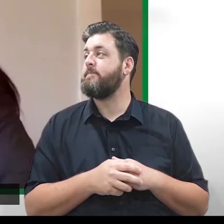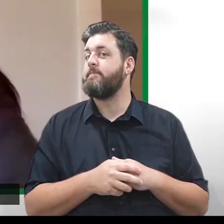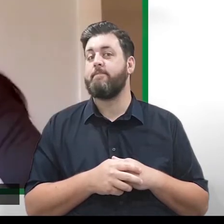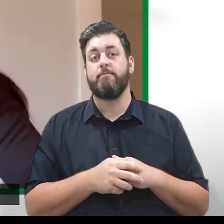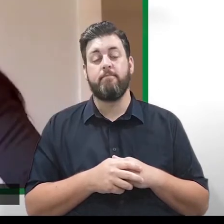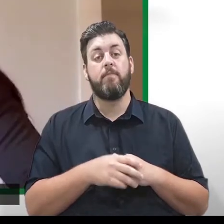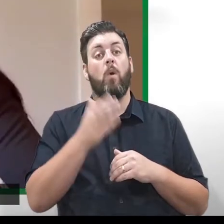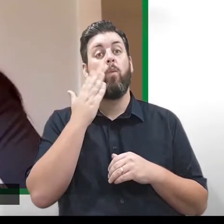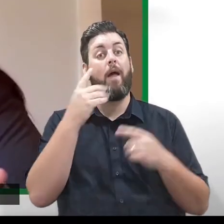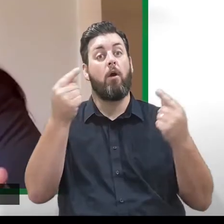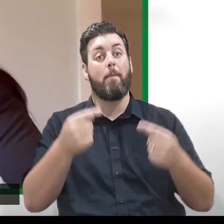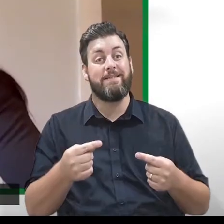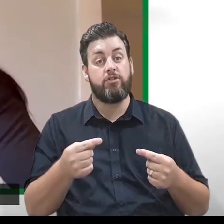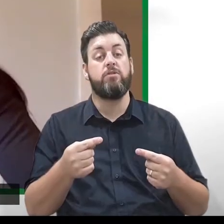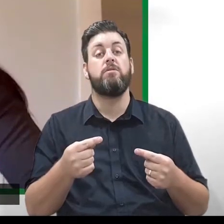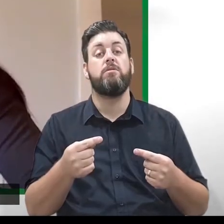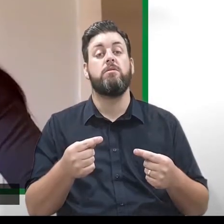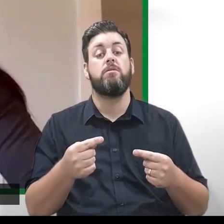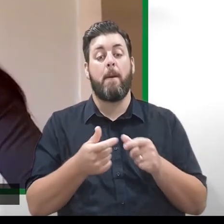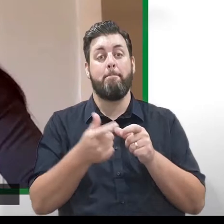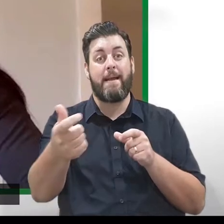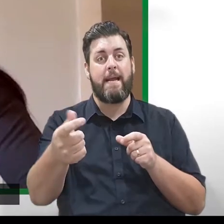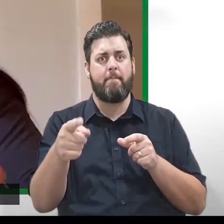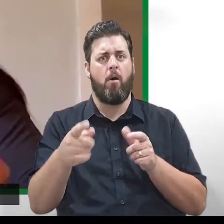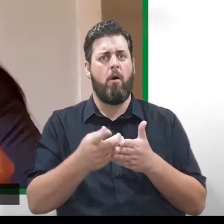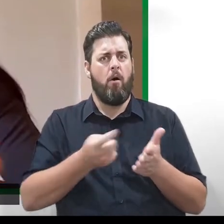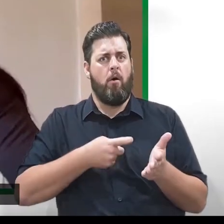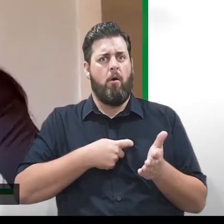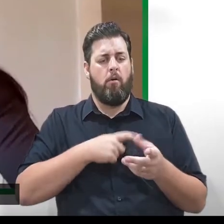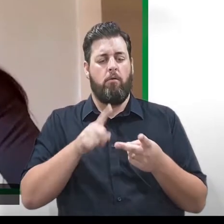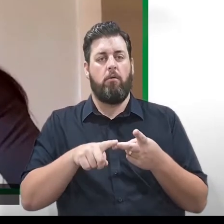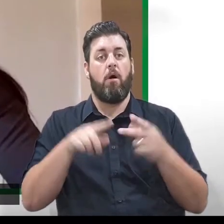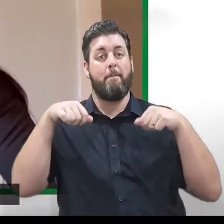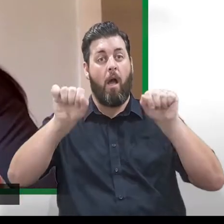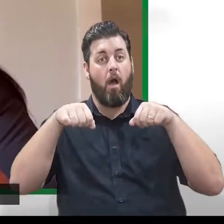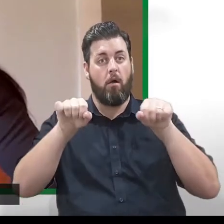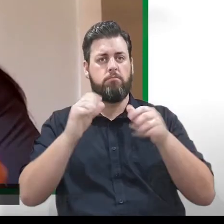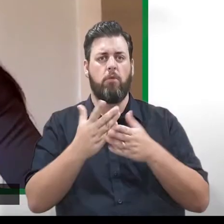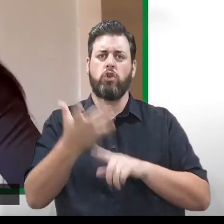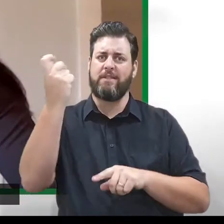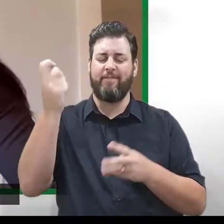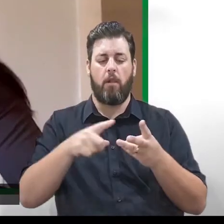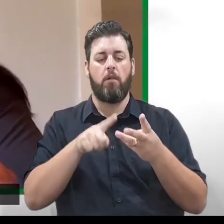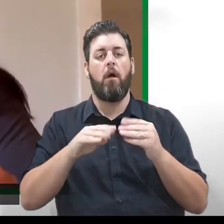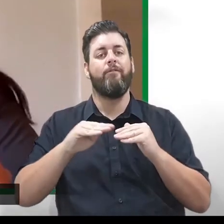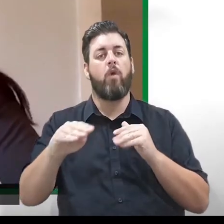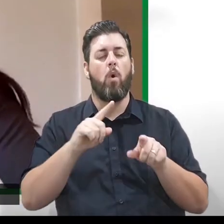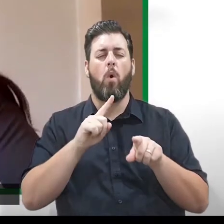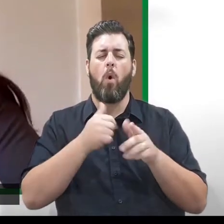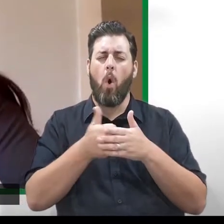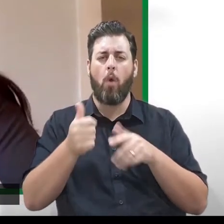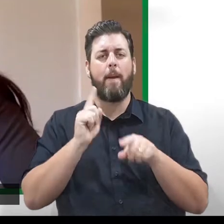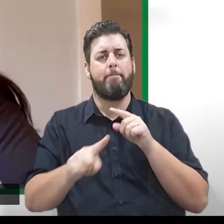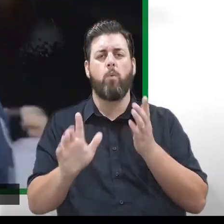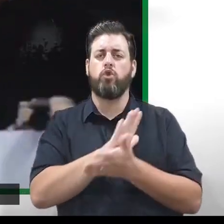So in competition, Bean was the most nerve-wracking. Bars was my most successful, but Floor for me was always the